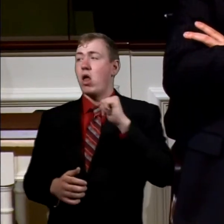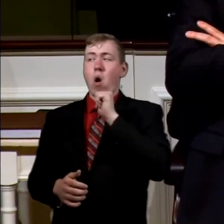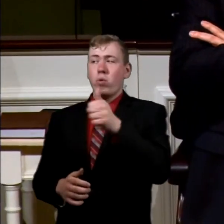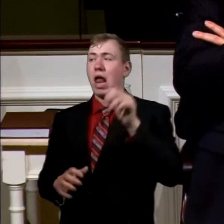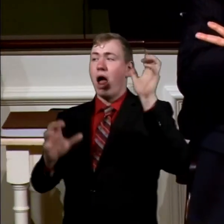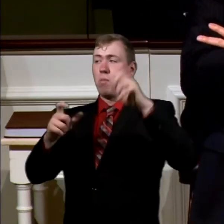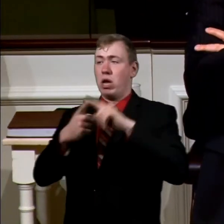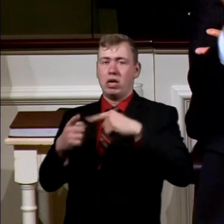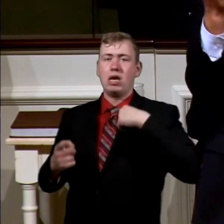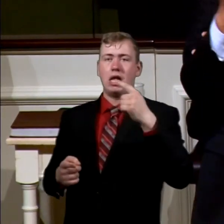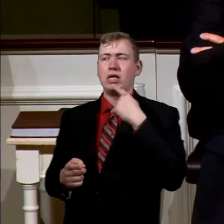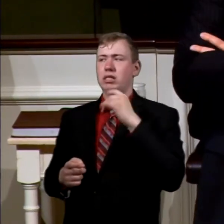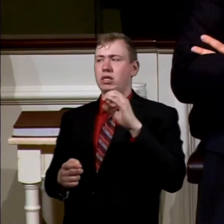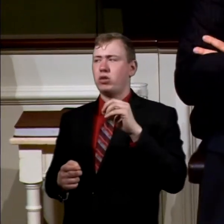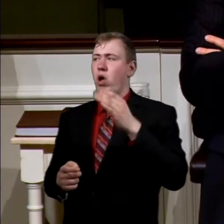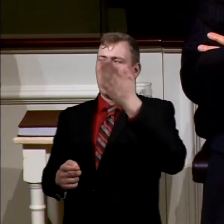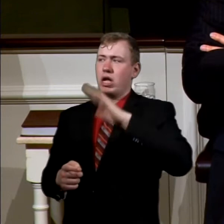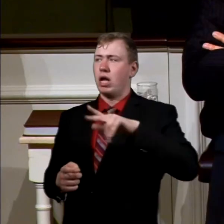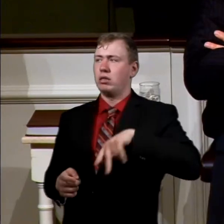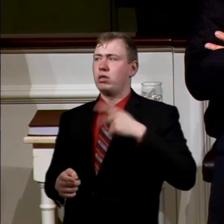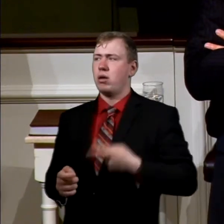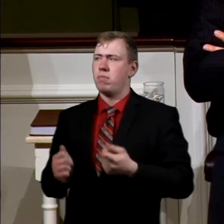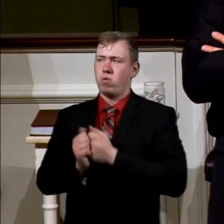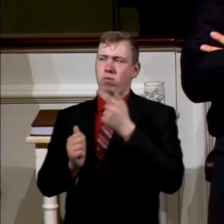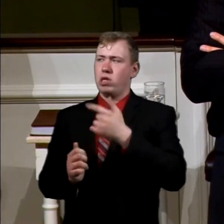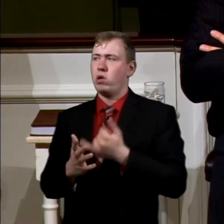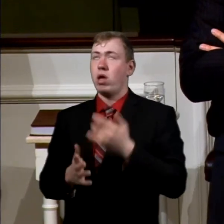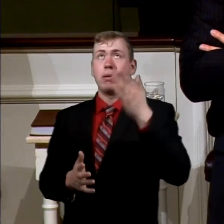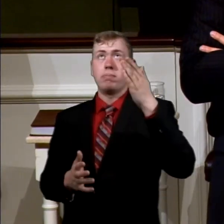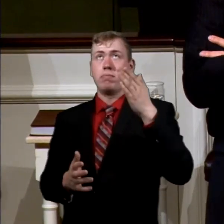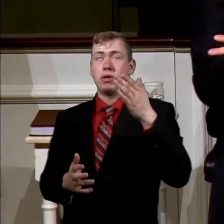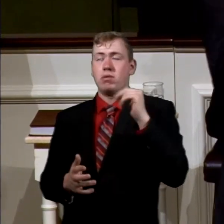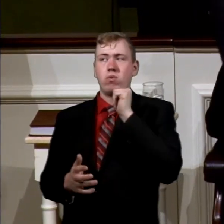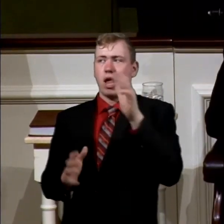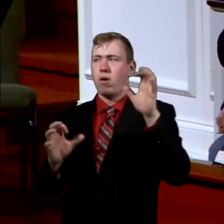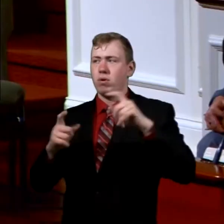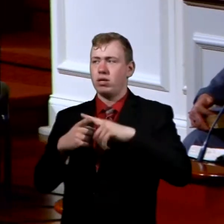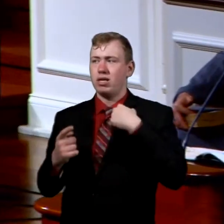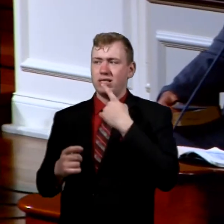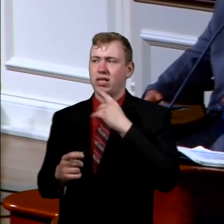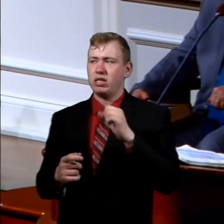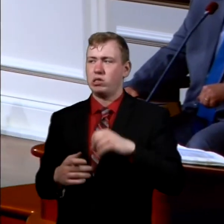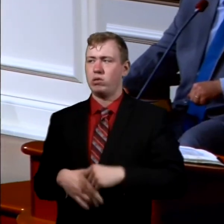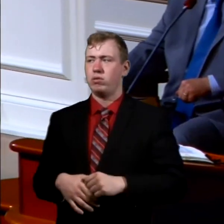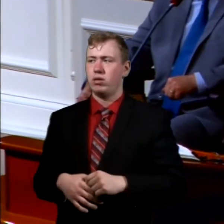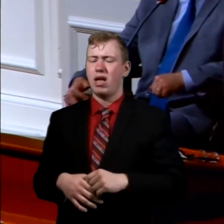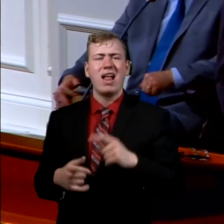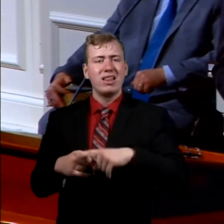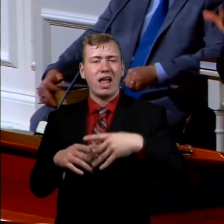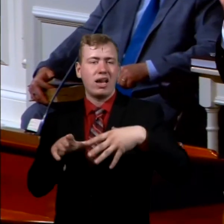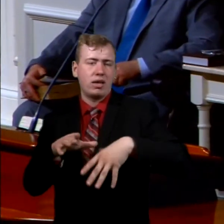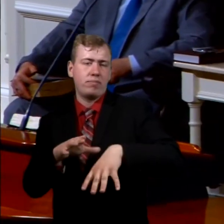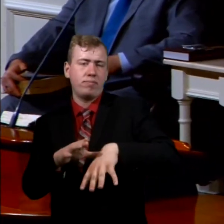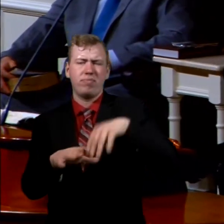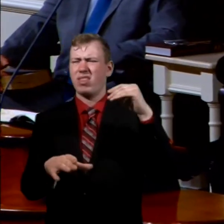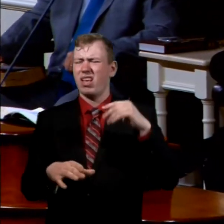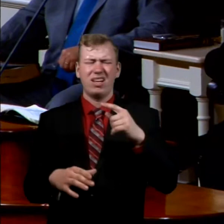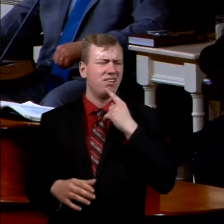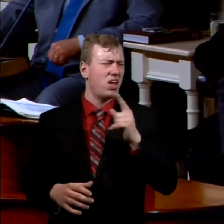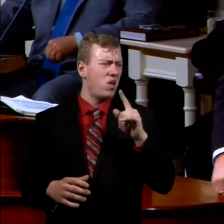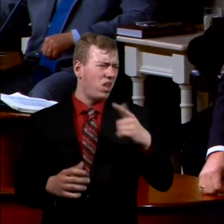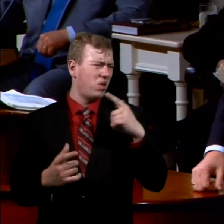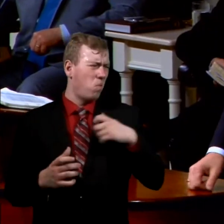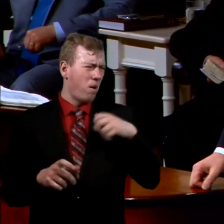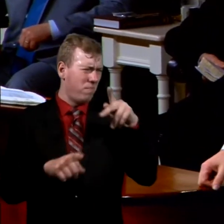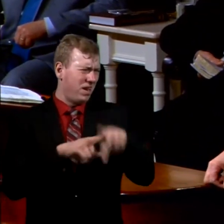so. God's upset with you. It's not going to rain until I say so. And then he walks out, and I'm sure one of the guys said, hey, let me